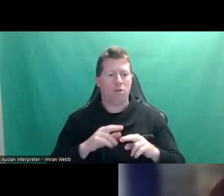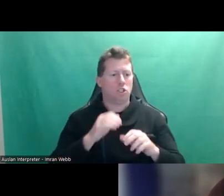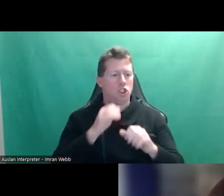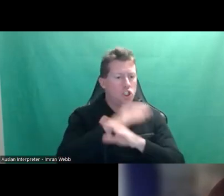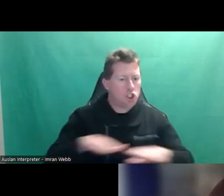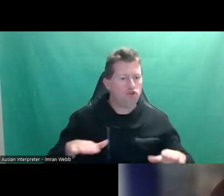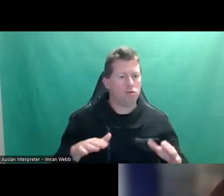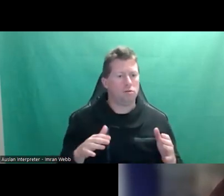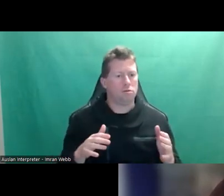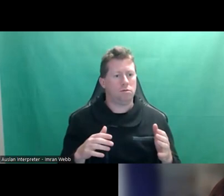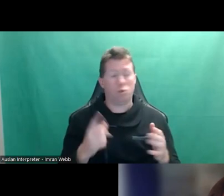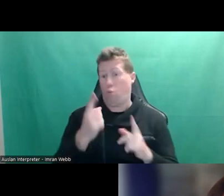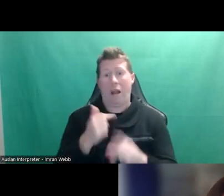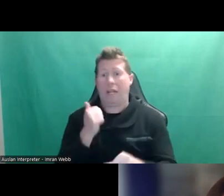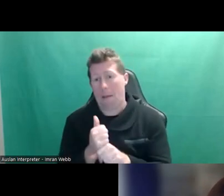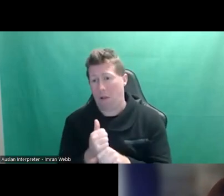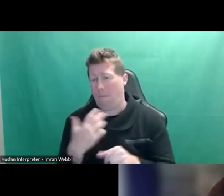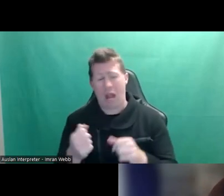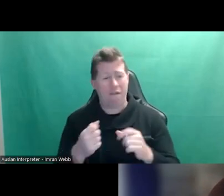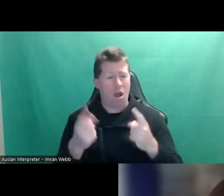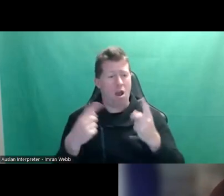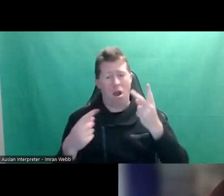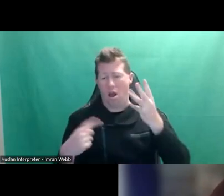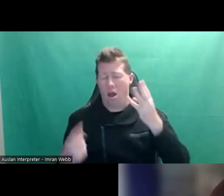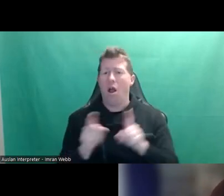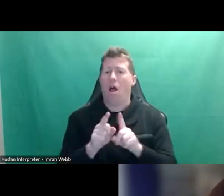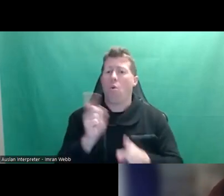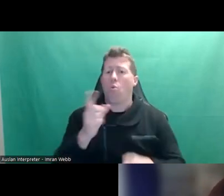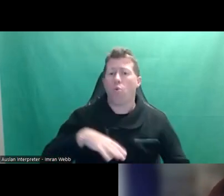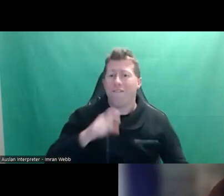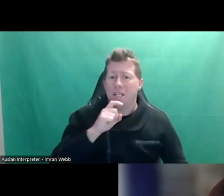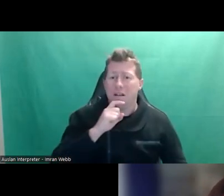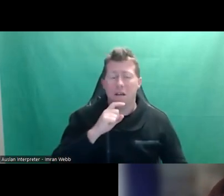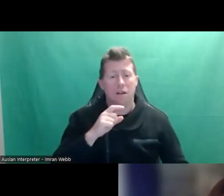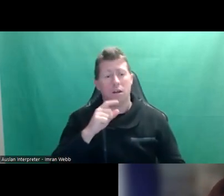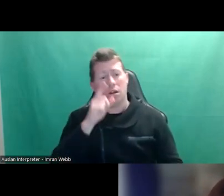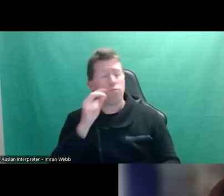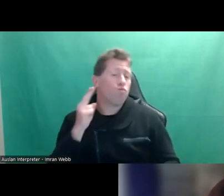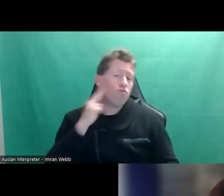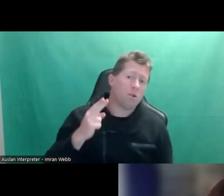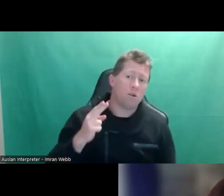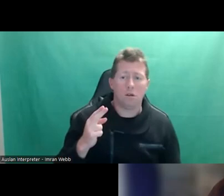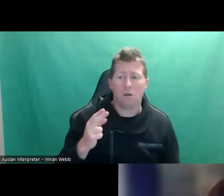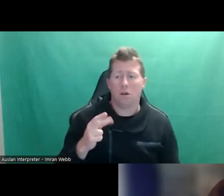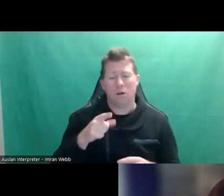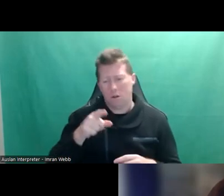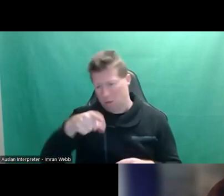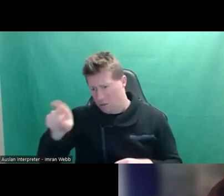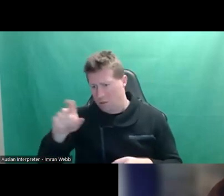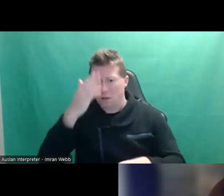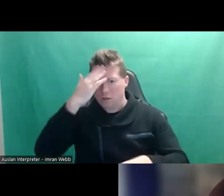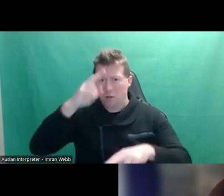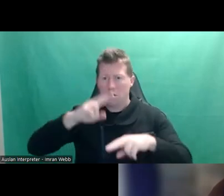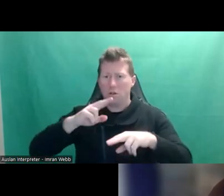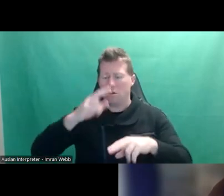course, that's one example, but it goes on and on with, you know, what do you want for dinner? Can I kiss you? Please go and, you know, give your grandpa a hug